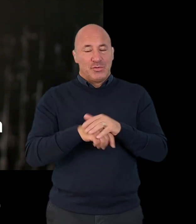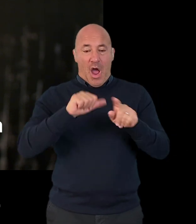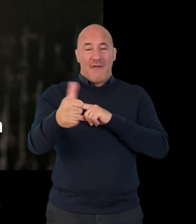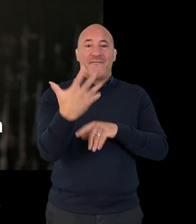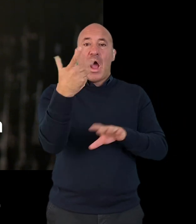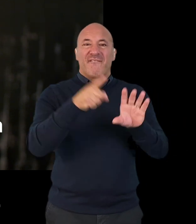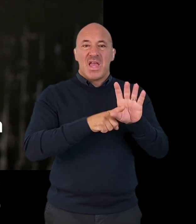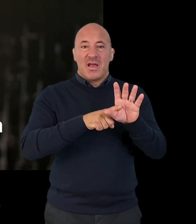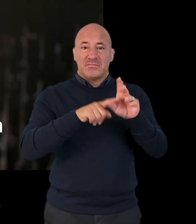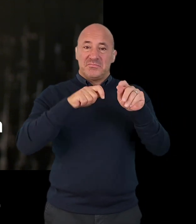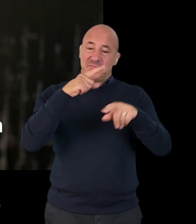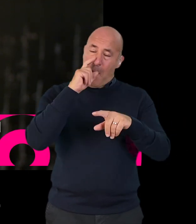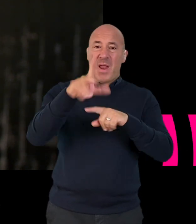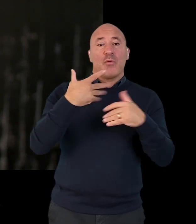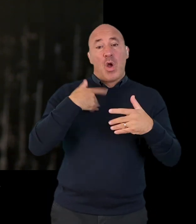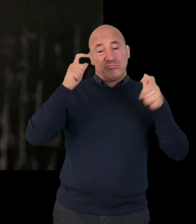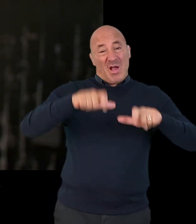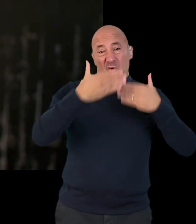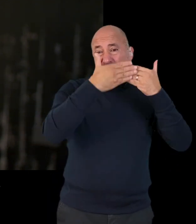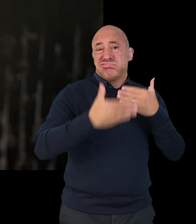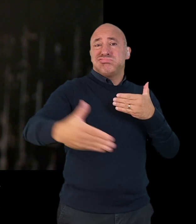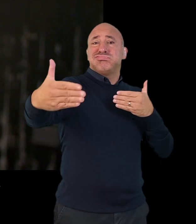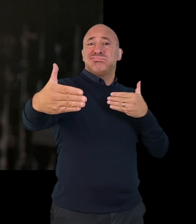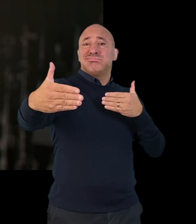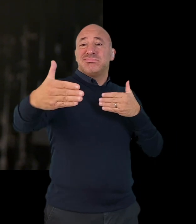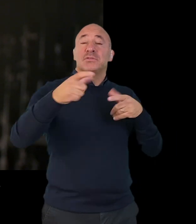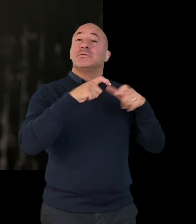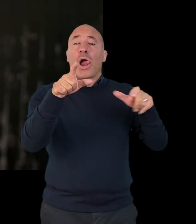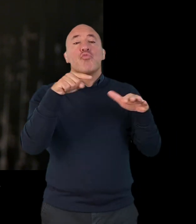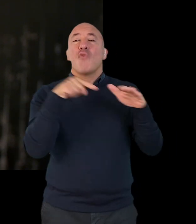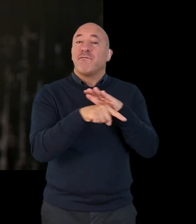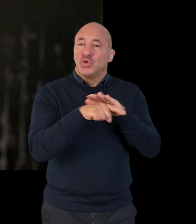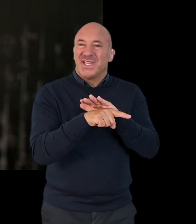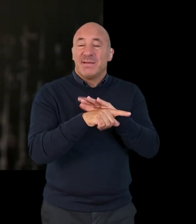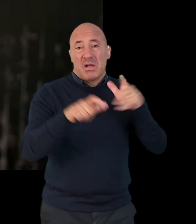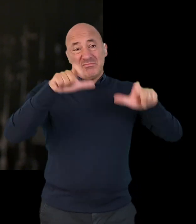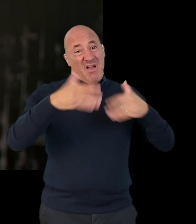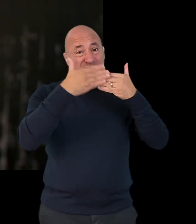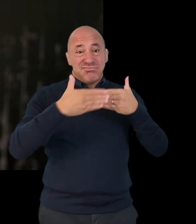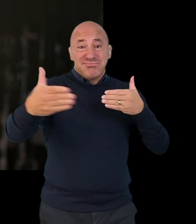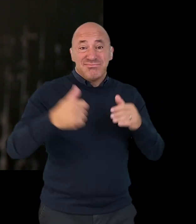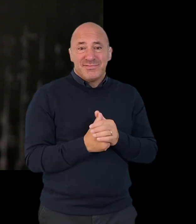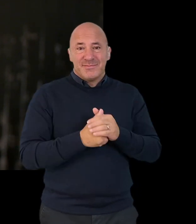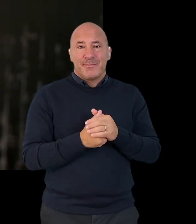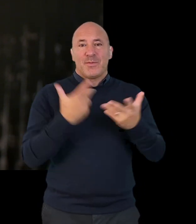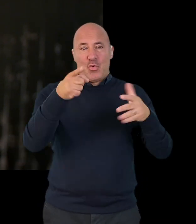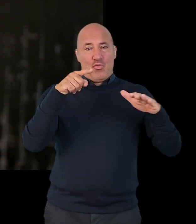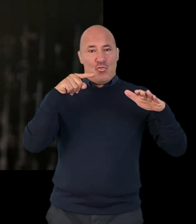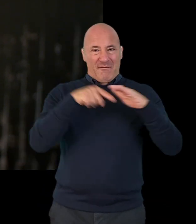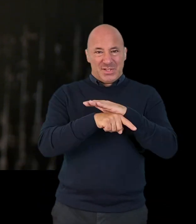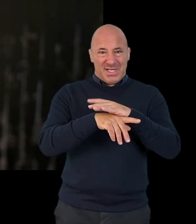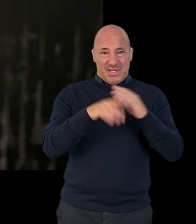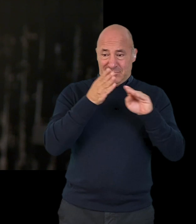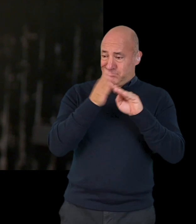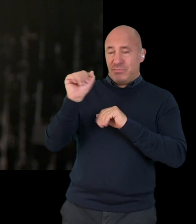At the end of this period you will be able to apply for what is called indefinite leave to remain as a refugee again. During the time when